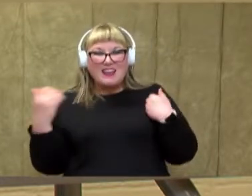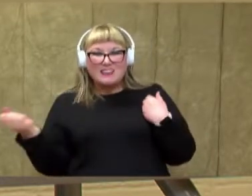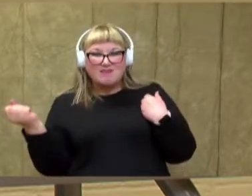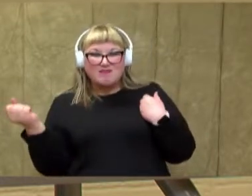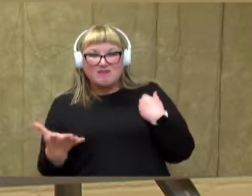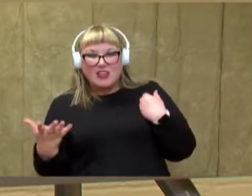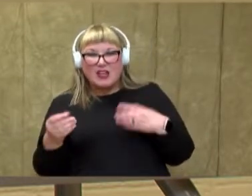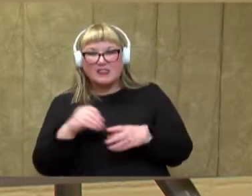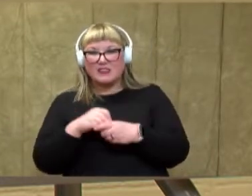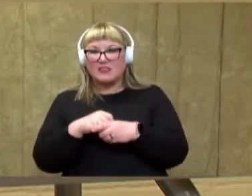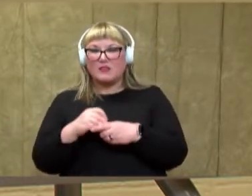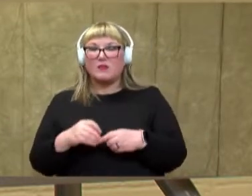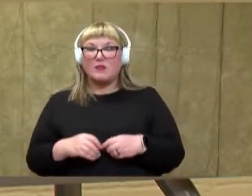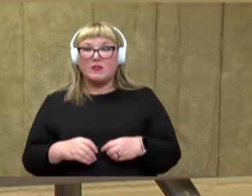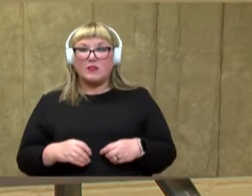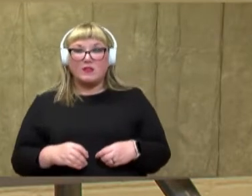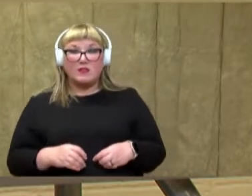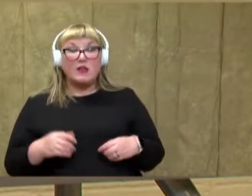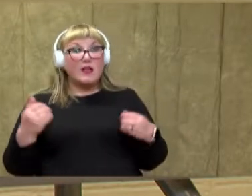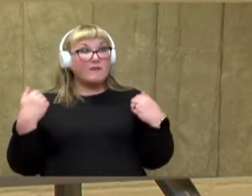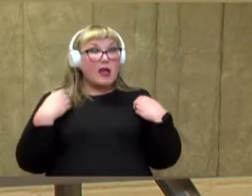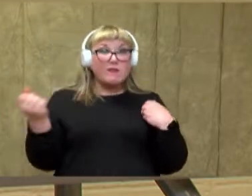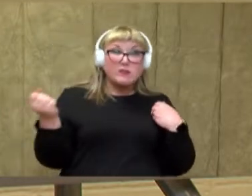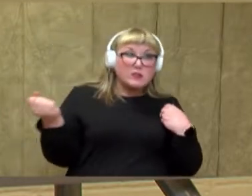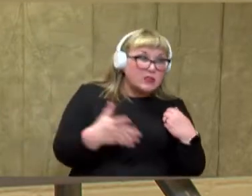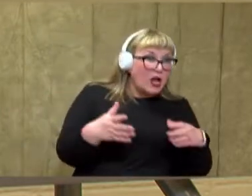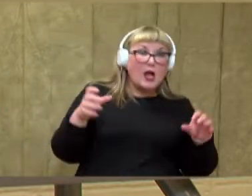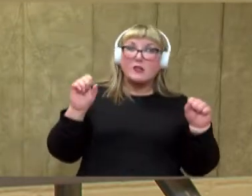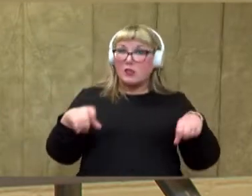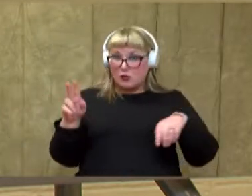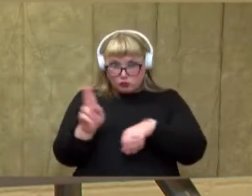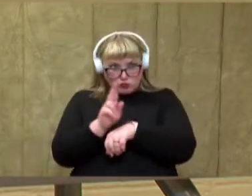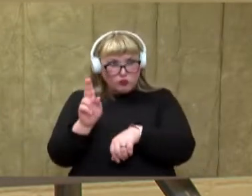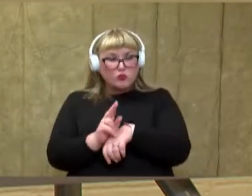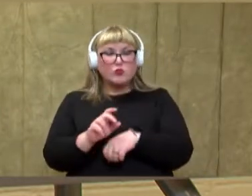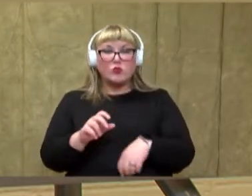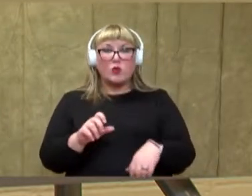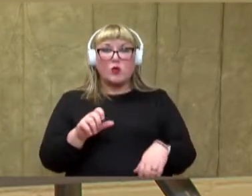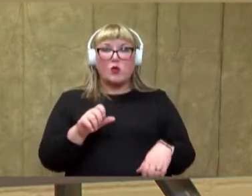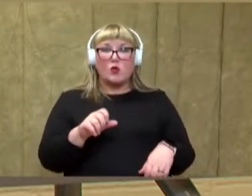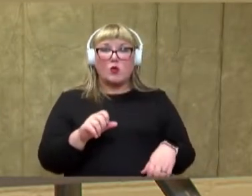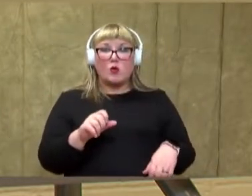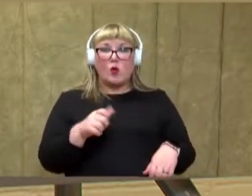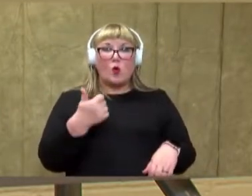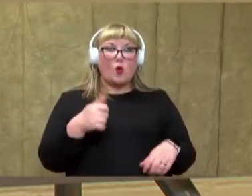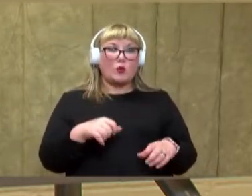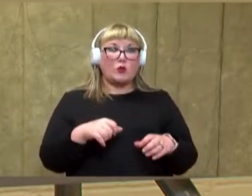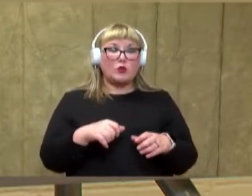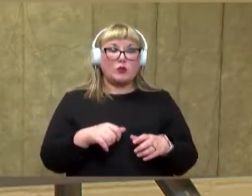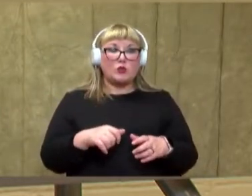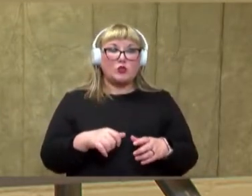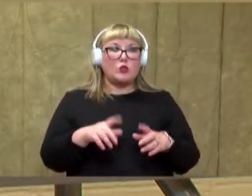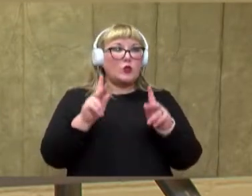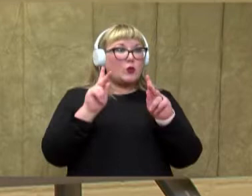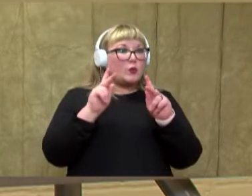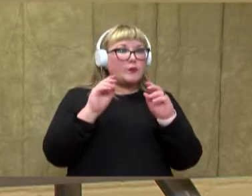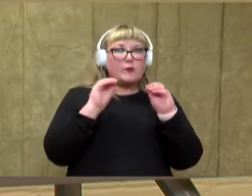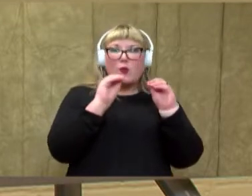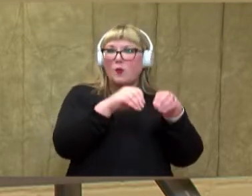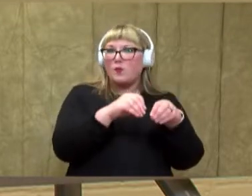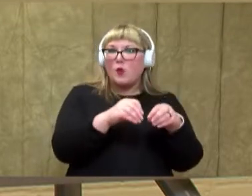If you don't have a dice popper but you just have the dice, you can roll the dice or you can put it in any kind of clear plastic